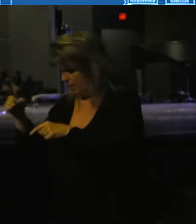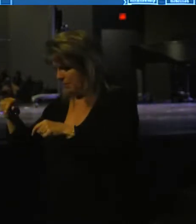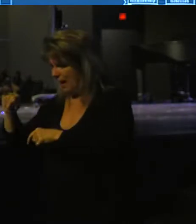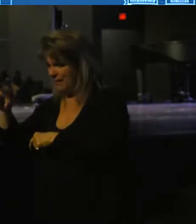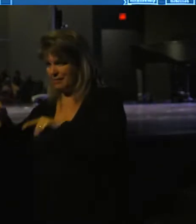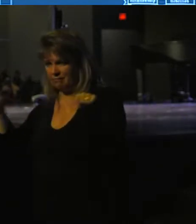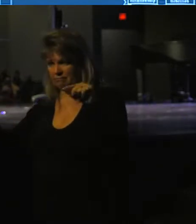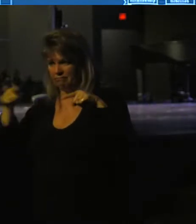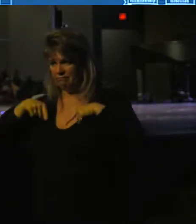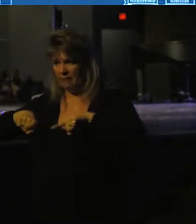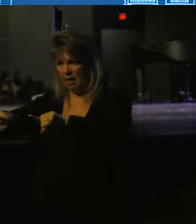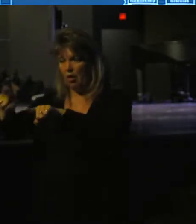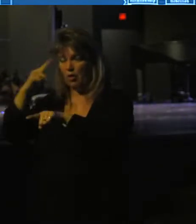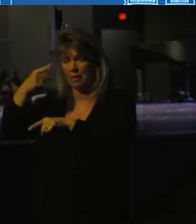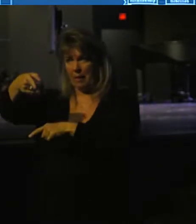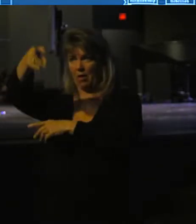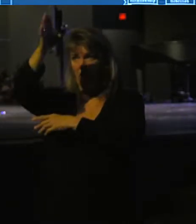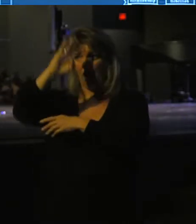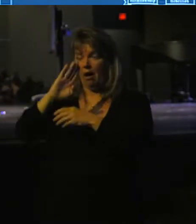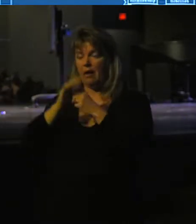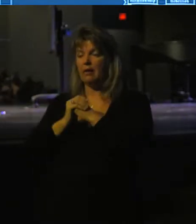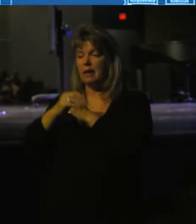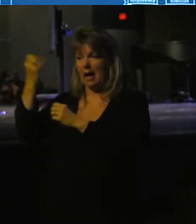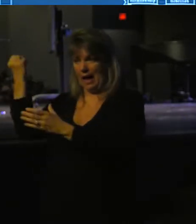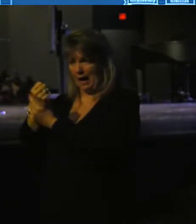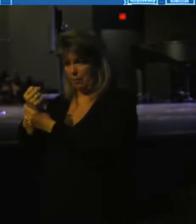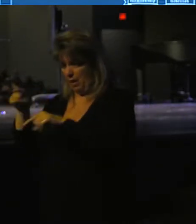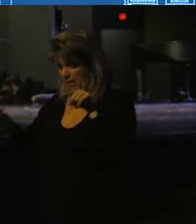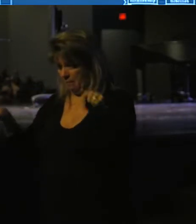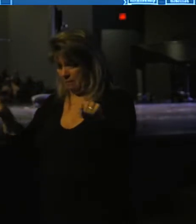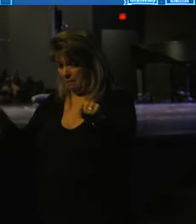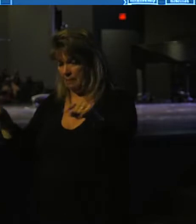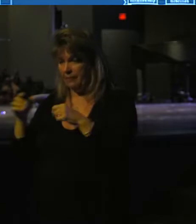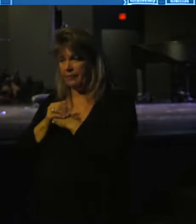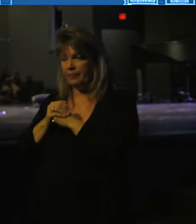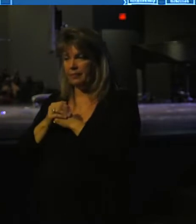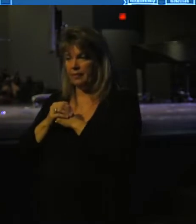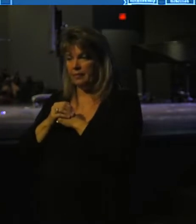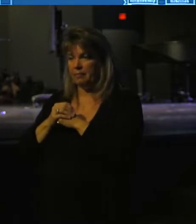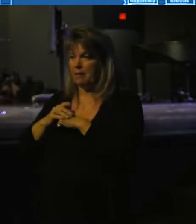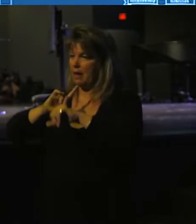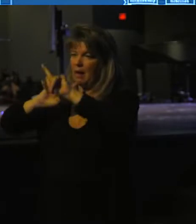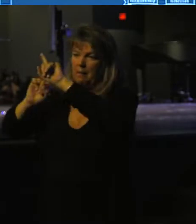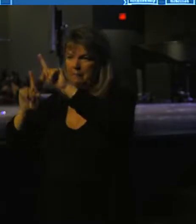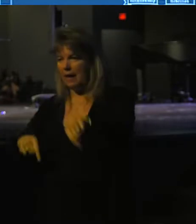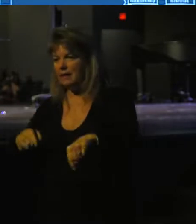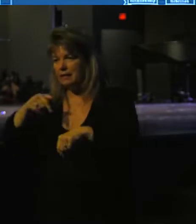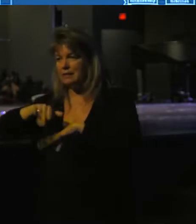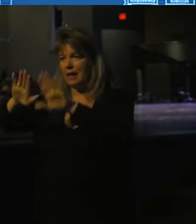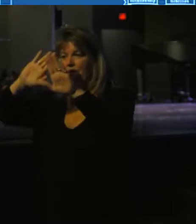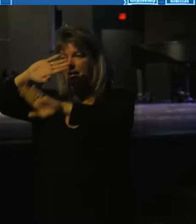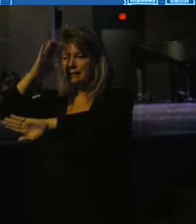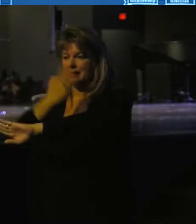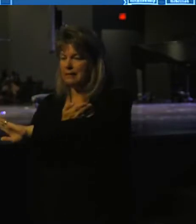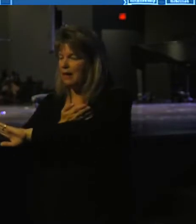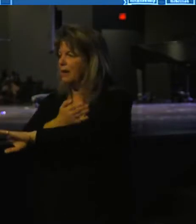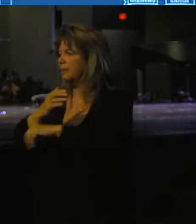Isaac. You think about God. You think about Abraham being commanded to sacrifice his son.